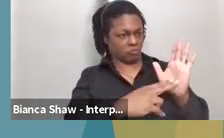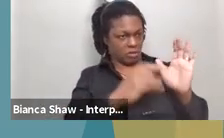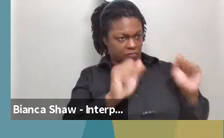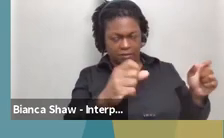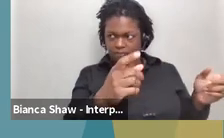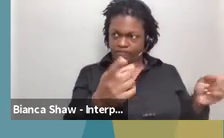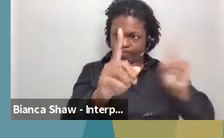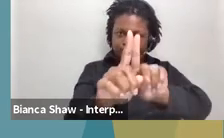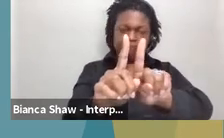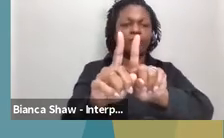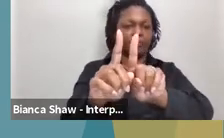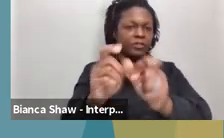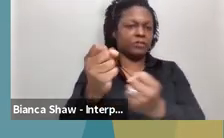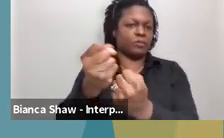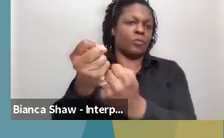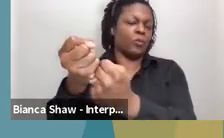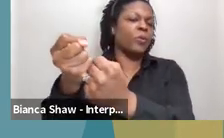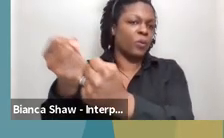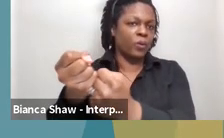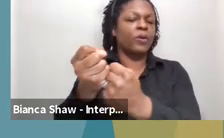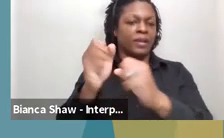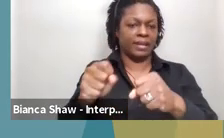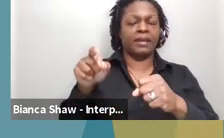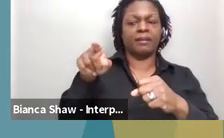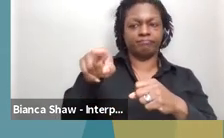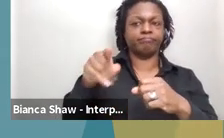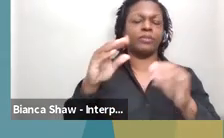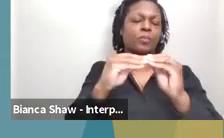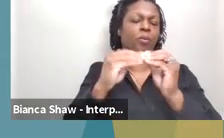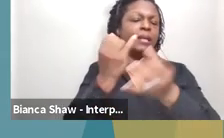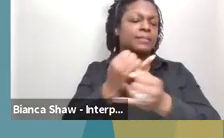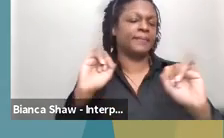they can live more independent lives. If can go to the next slide, please.